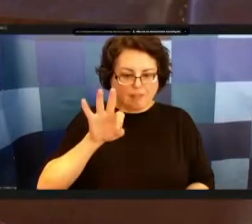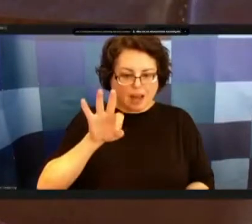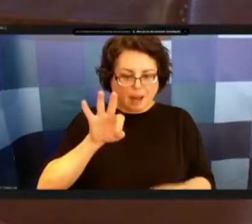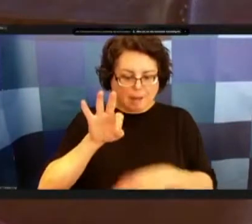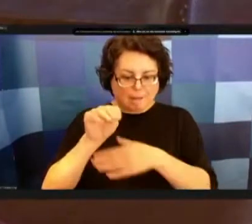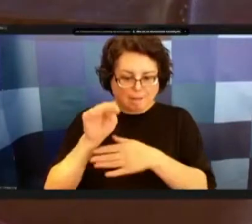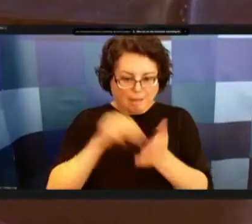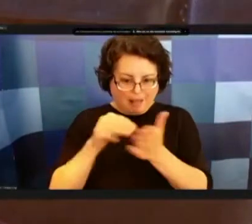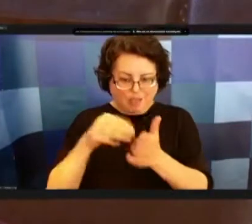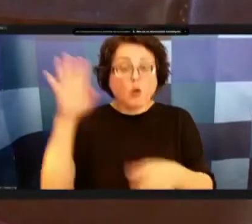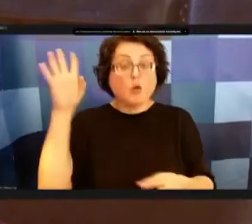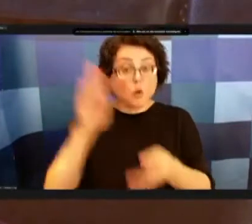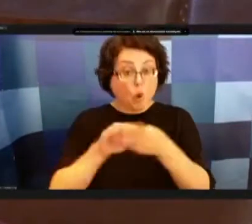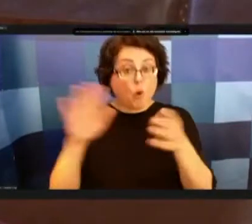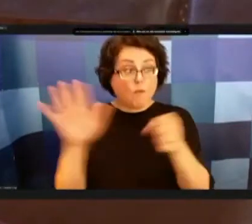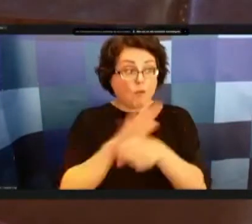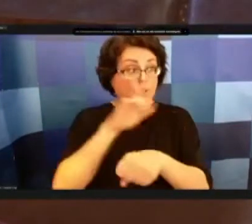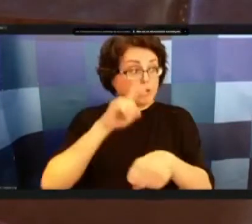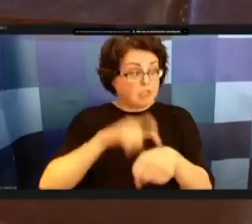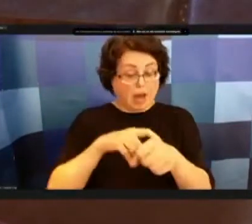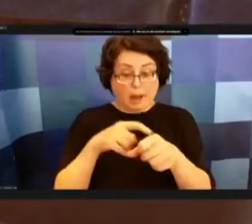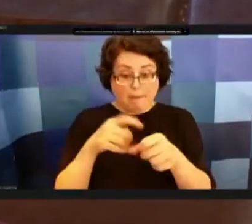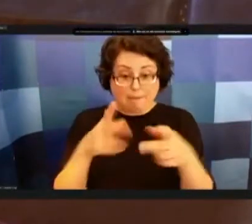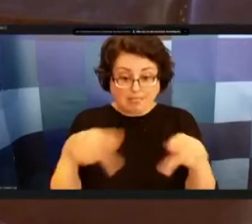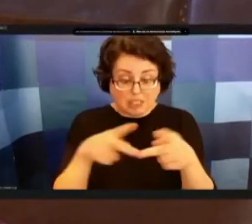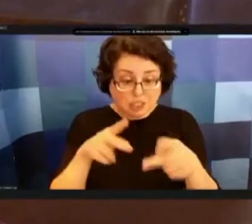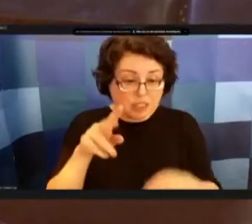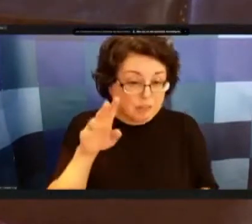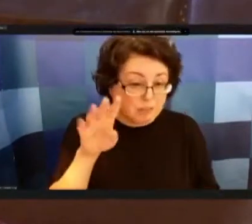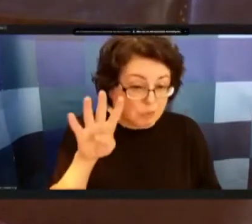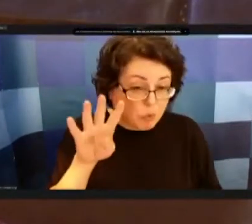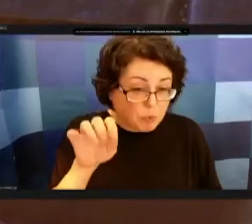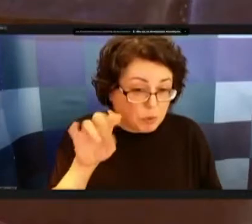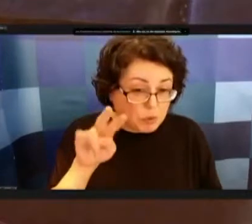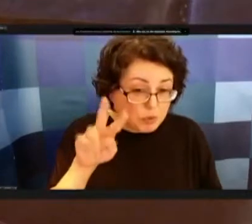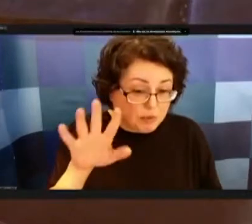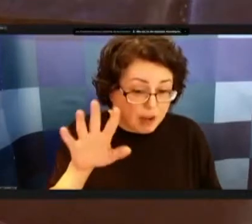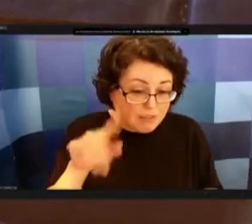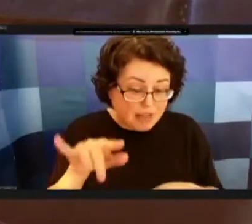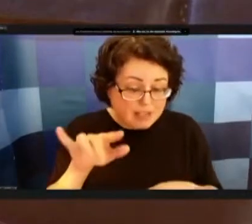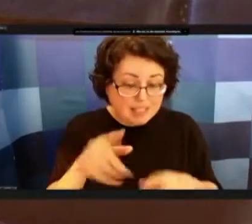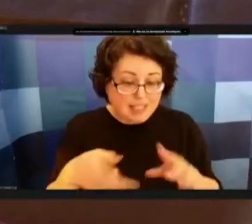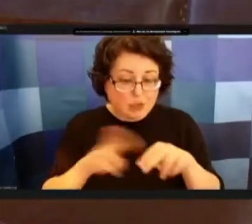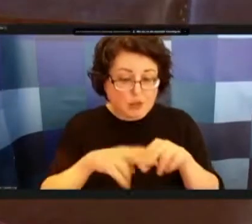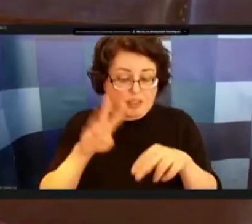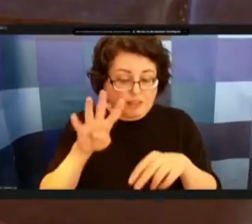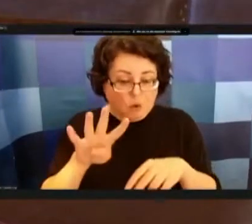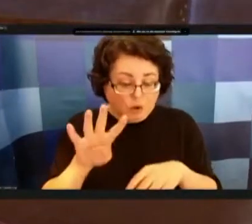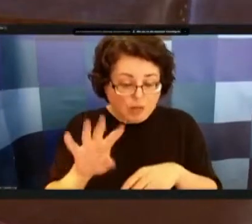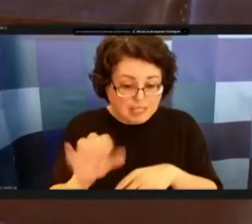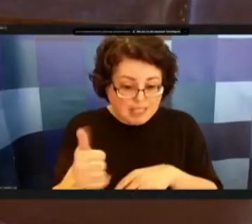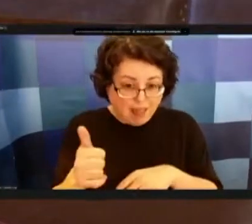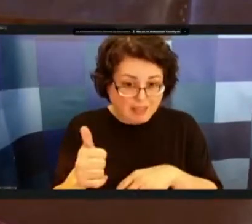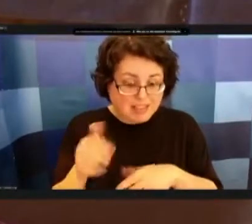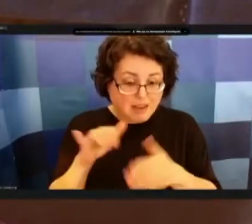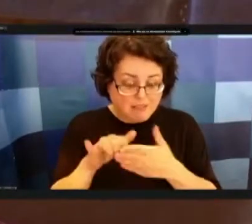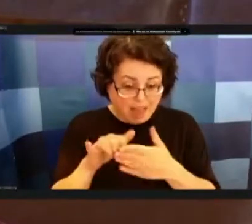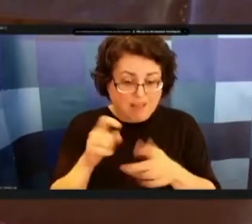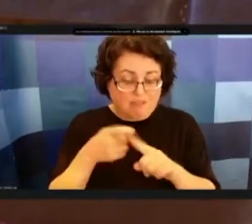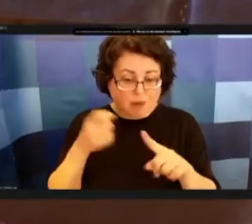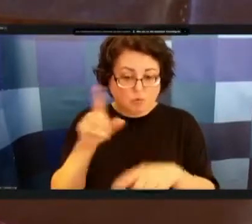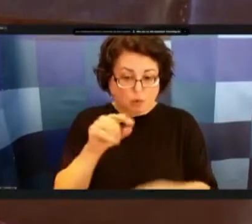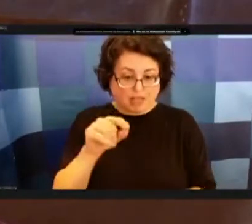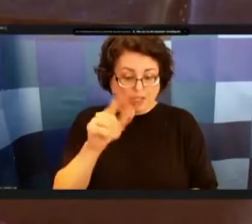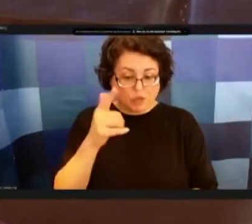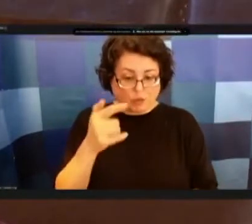full-time positions 42.25 an increase of four-tenths of position from 2021 uh land